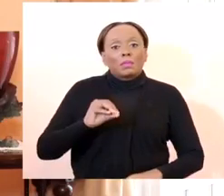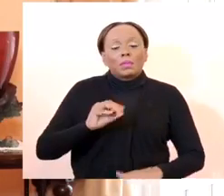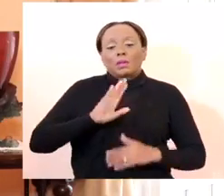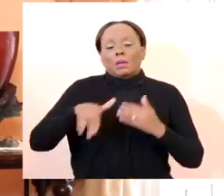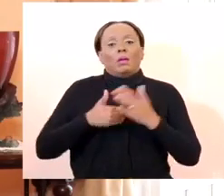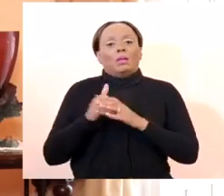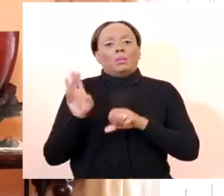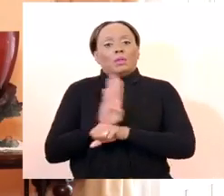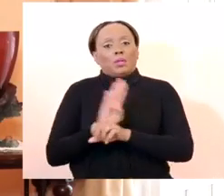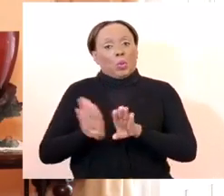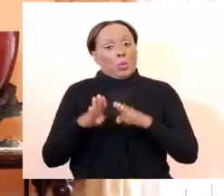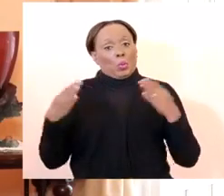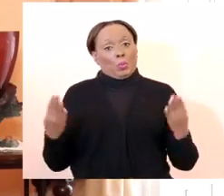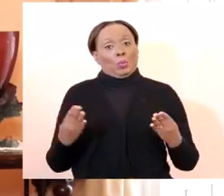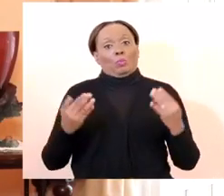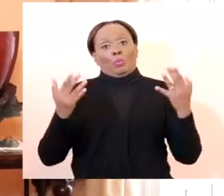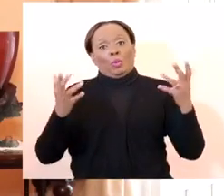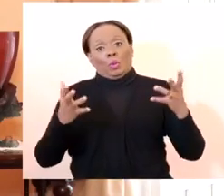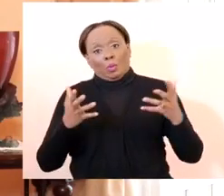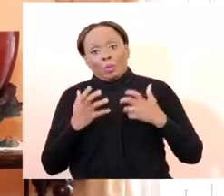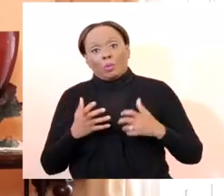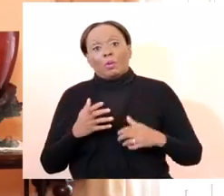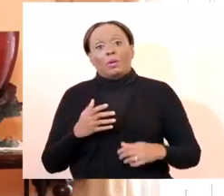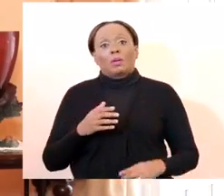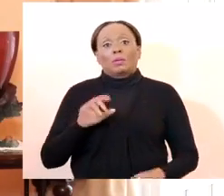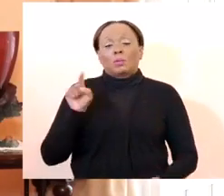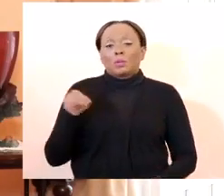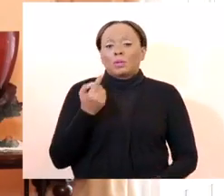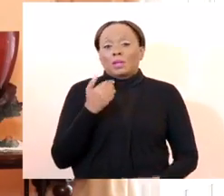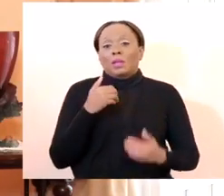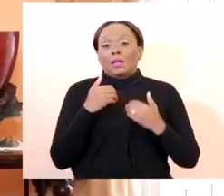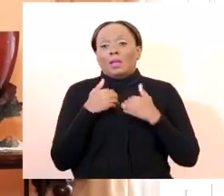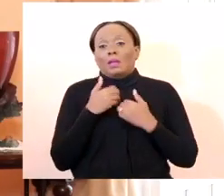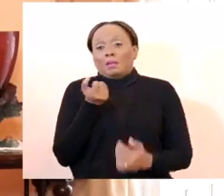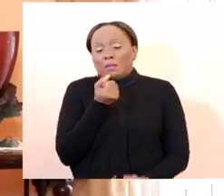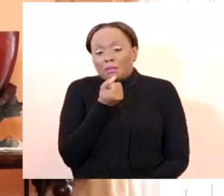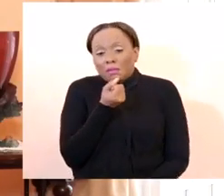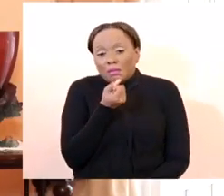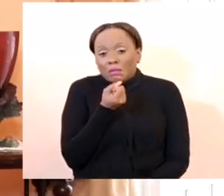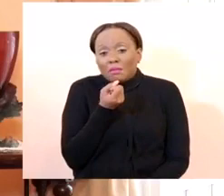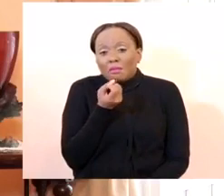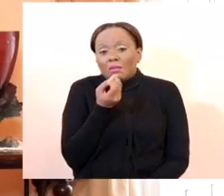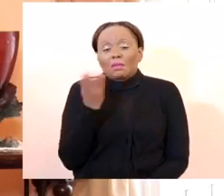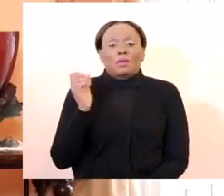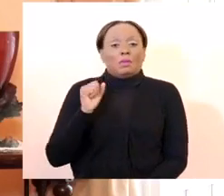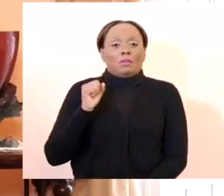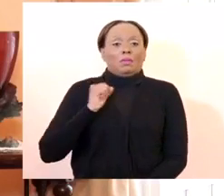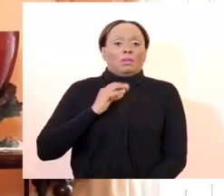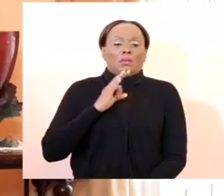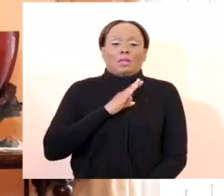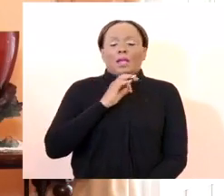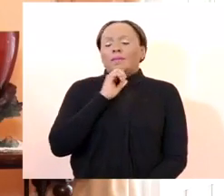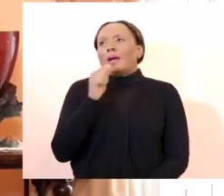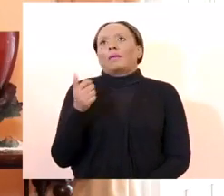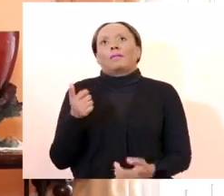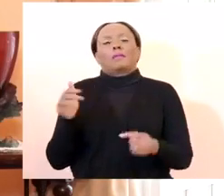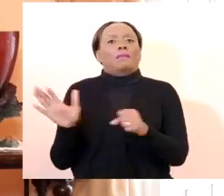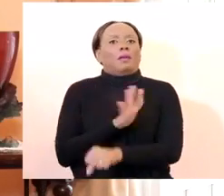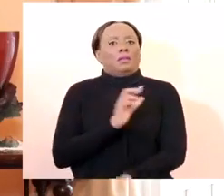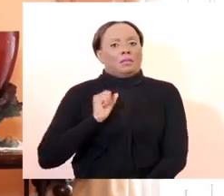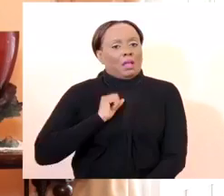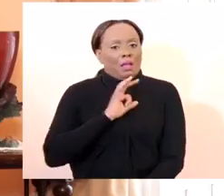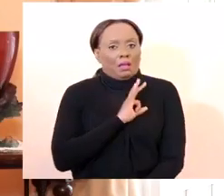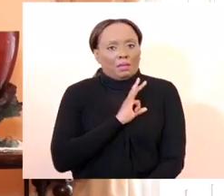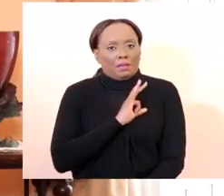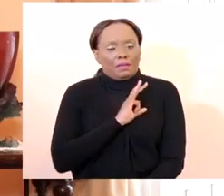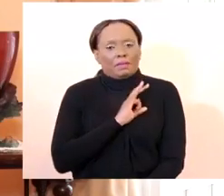we will be expecting them to operate on a skeleton staff to the smallest amount that is safe. So if we